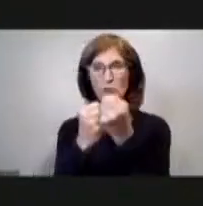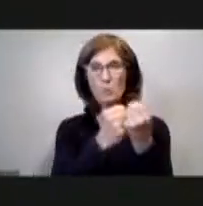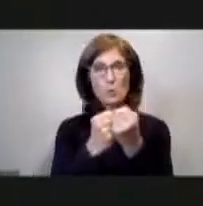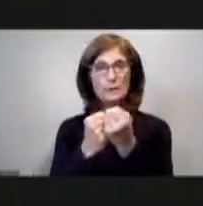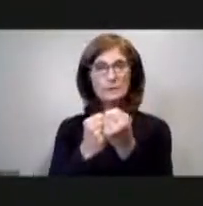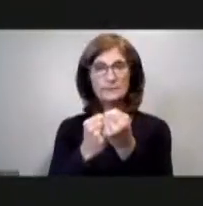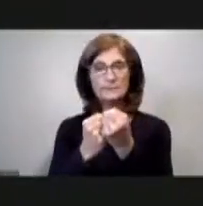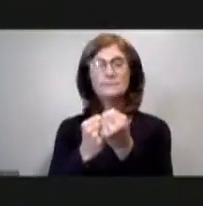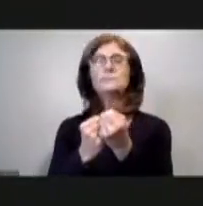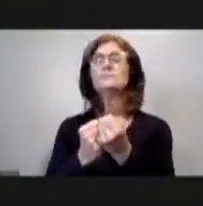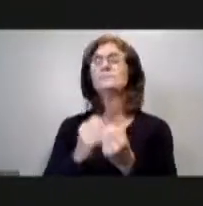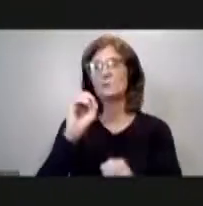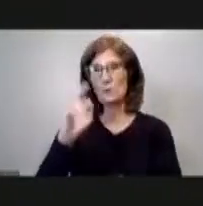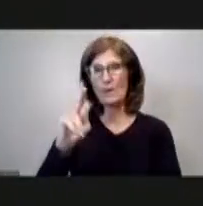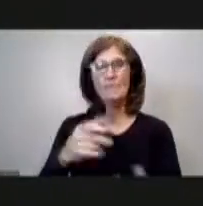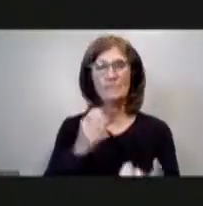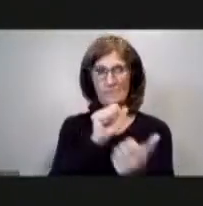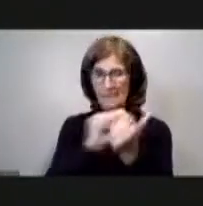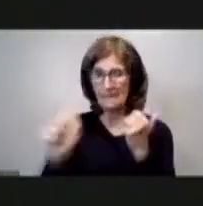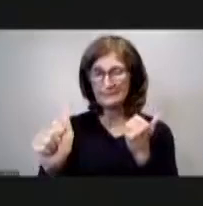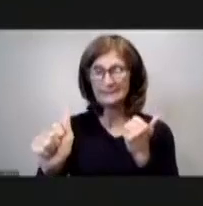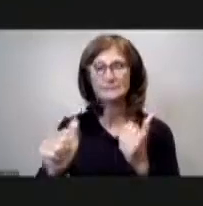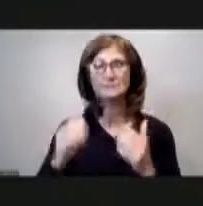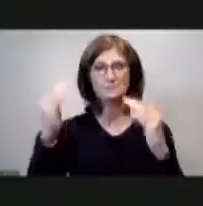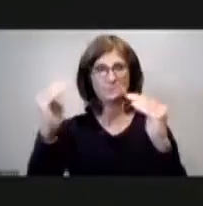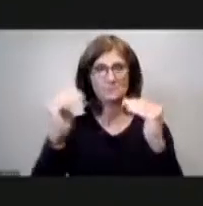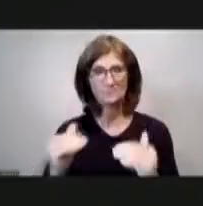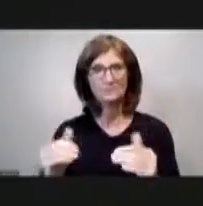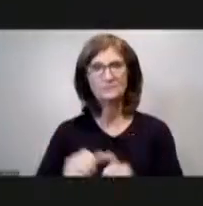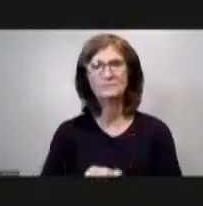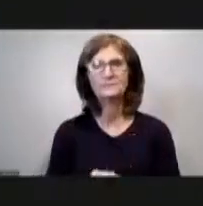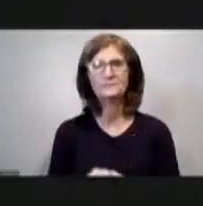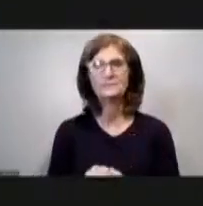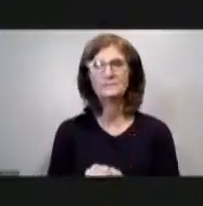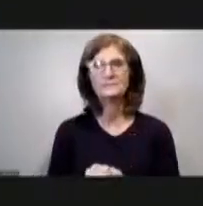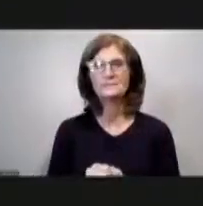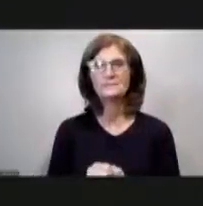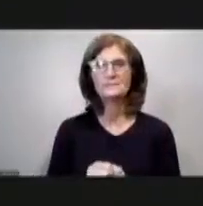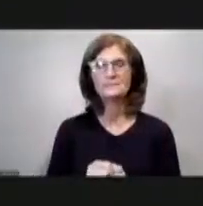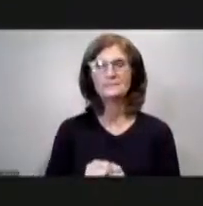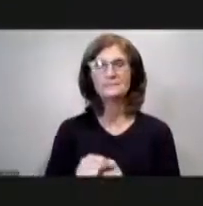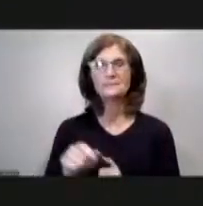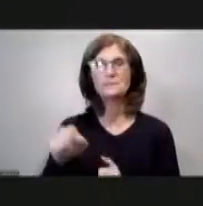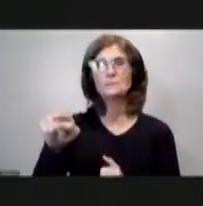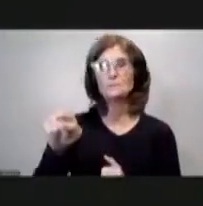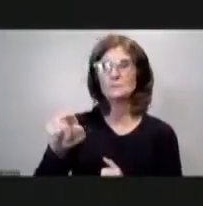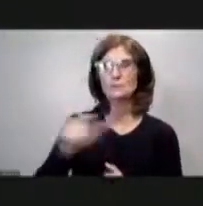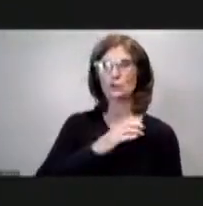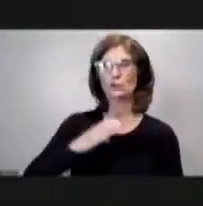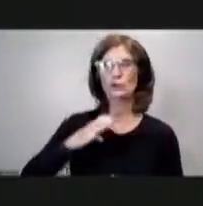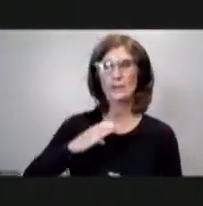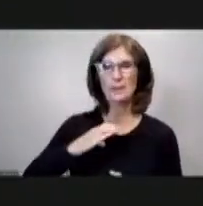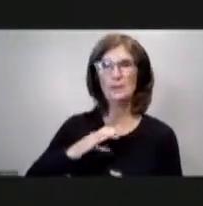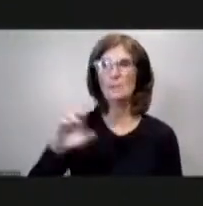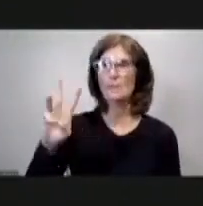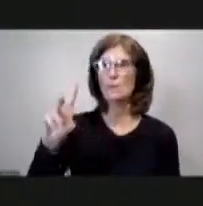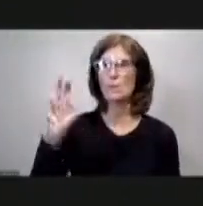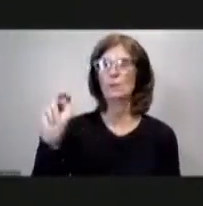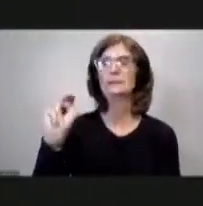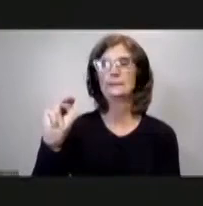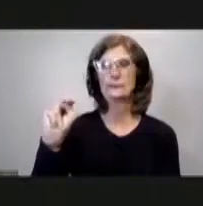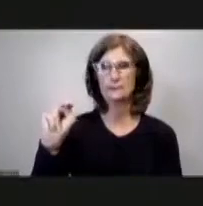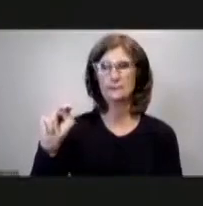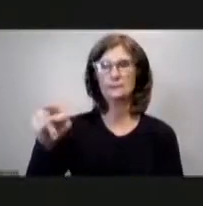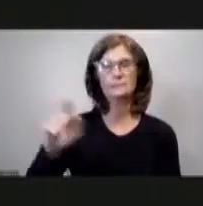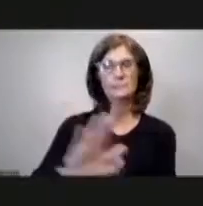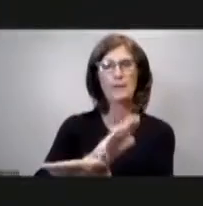aye any opposed firm to recommendation that moves us to land use and economic development which is chaired by councilman wilson one deferred paper bill